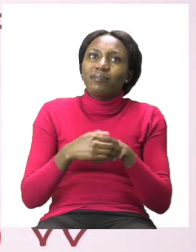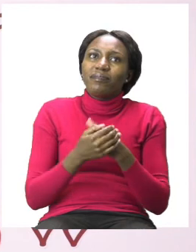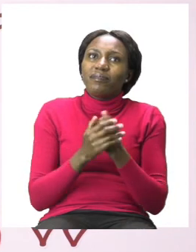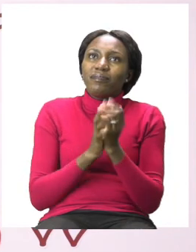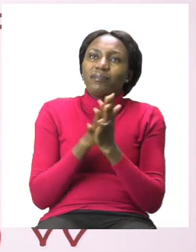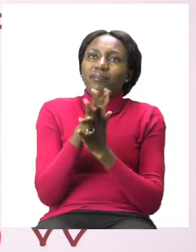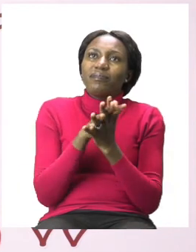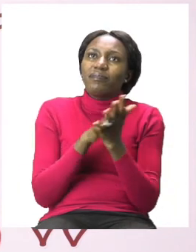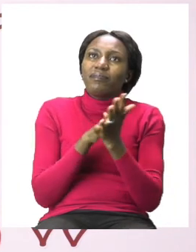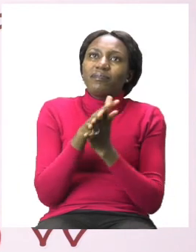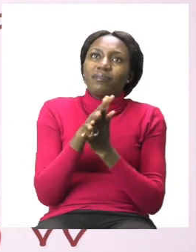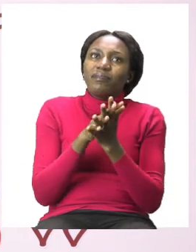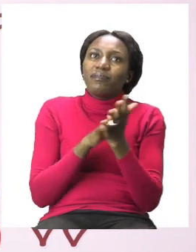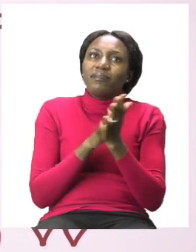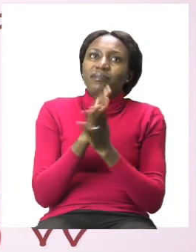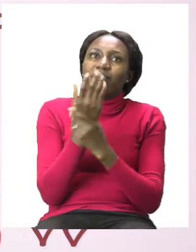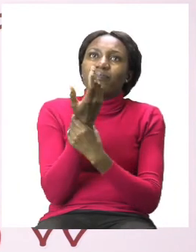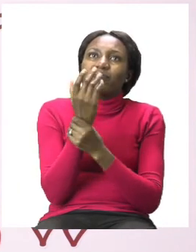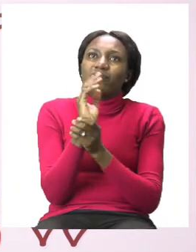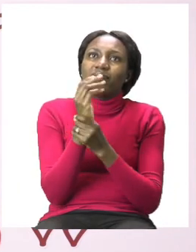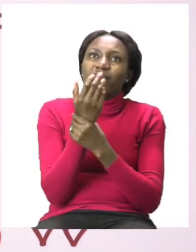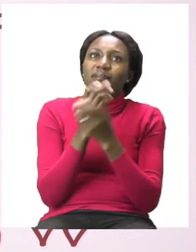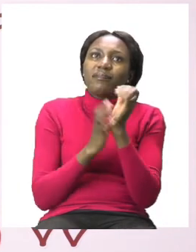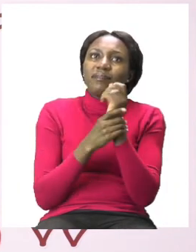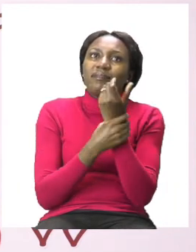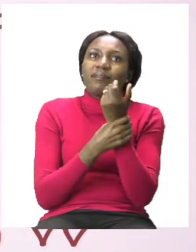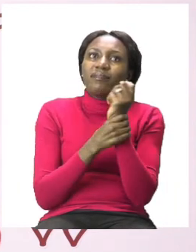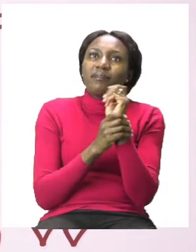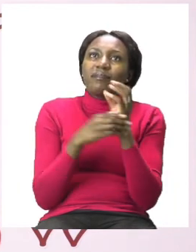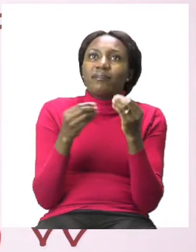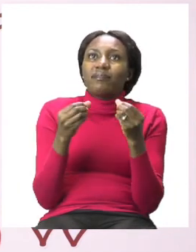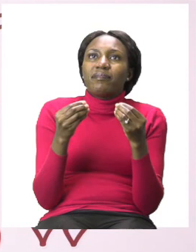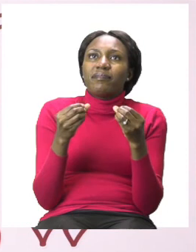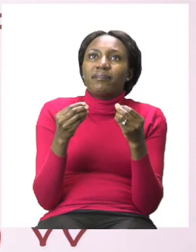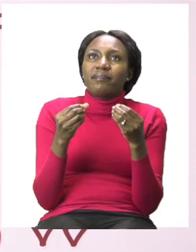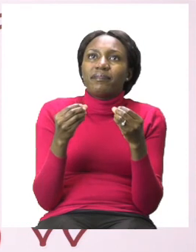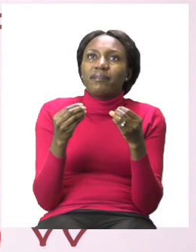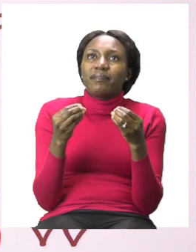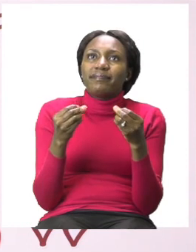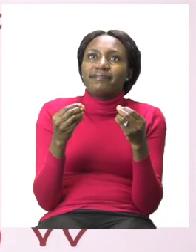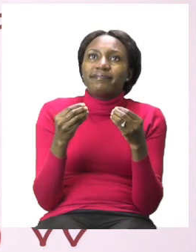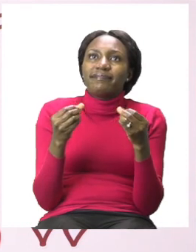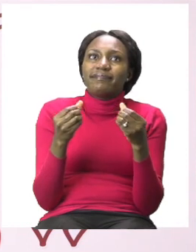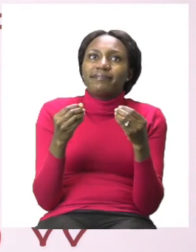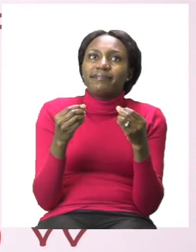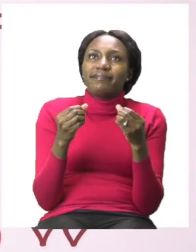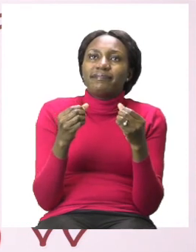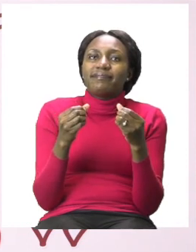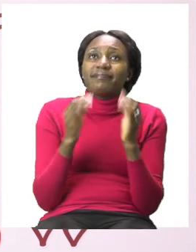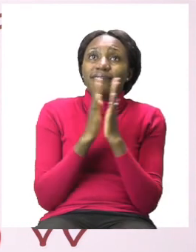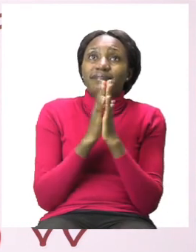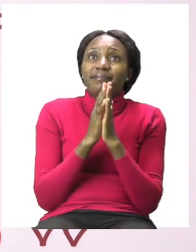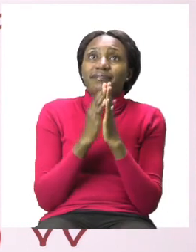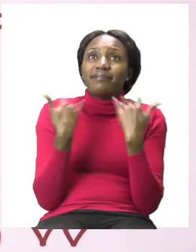between our fingers, on our wrists and our fingertips too. Make sure your hands